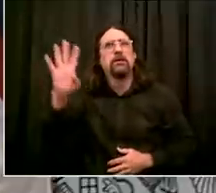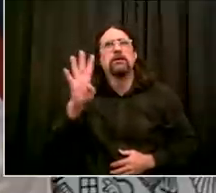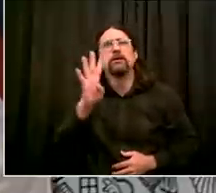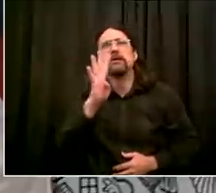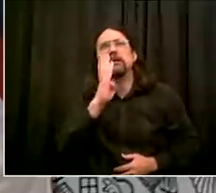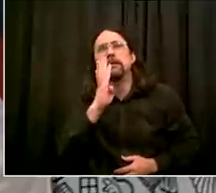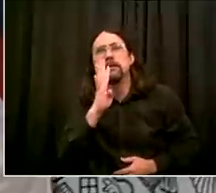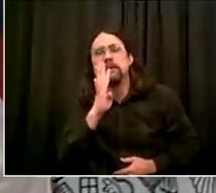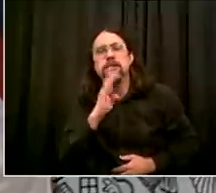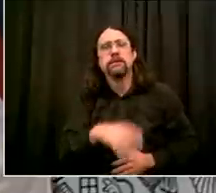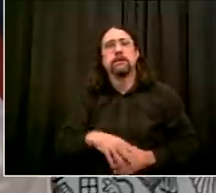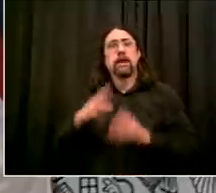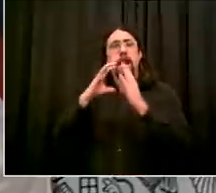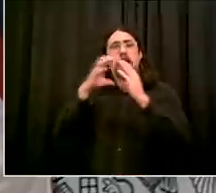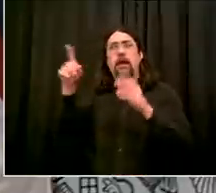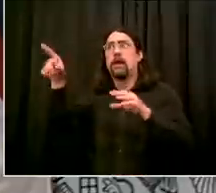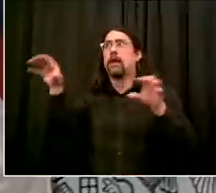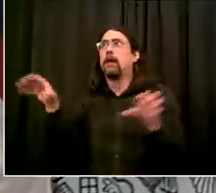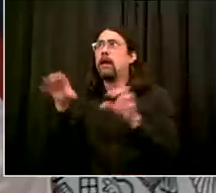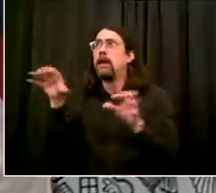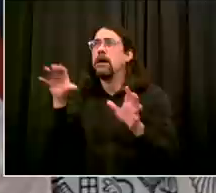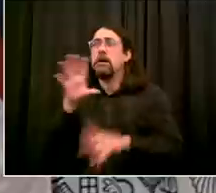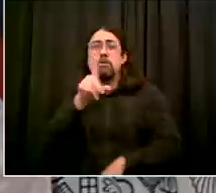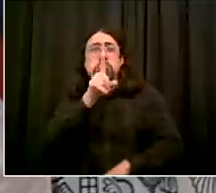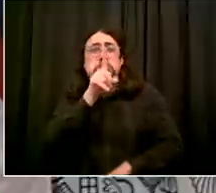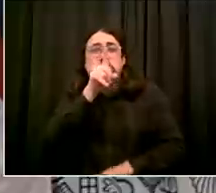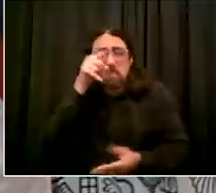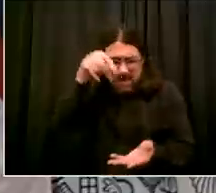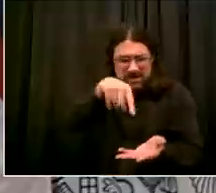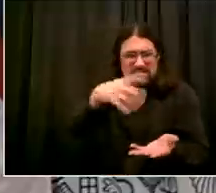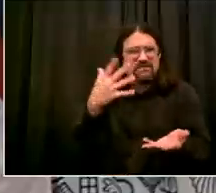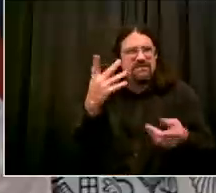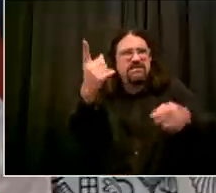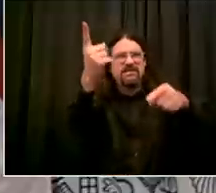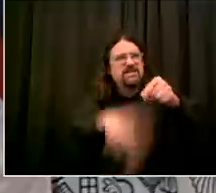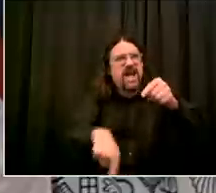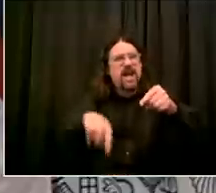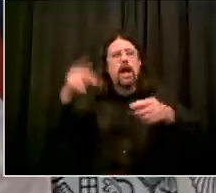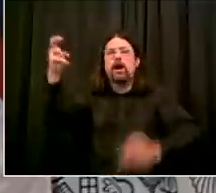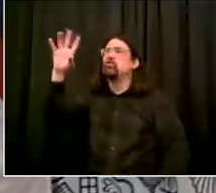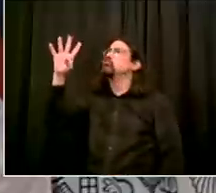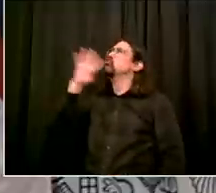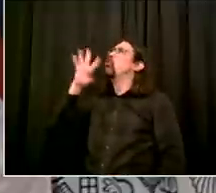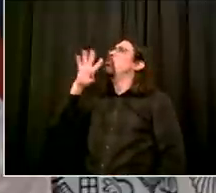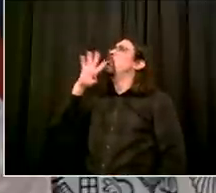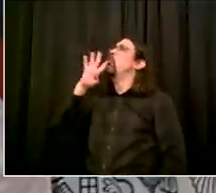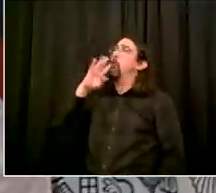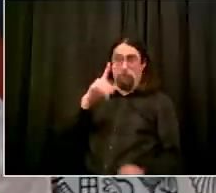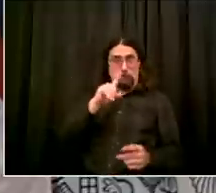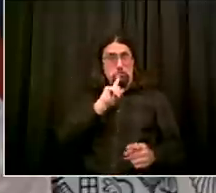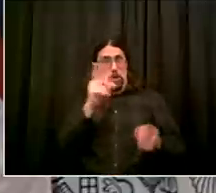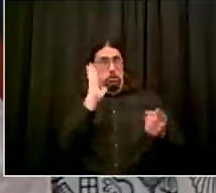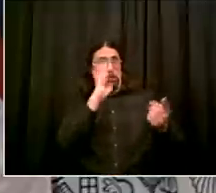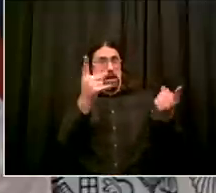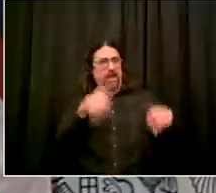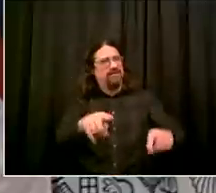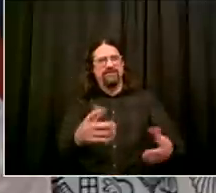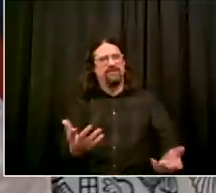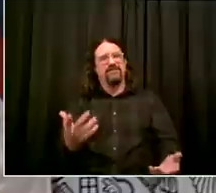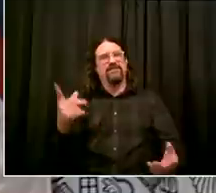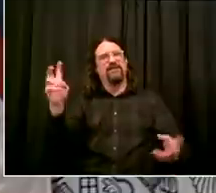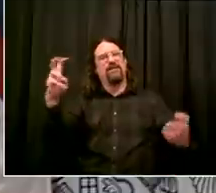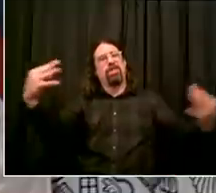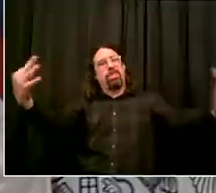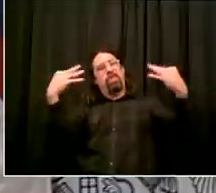power from the congress and subvert the congress's will in terms of budgeting that's dangerous the notion that a president of his